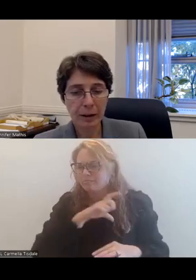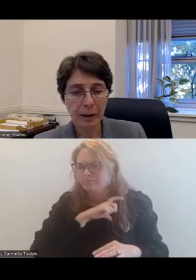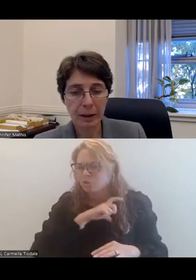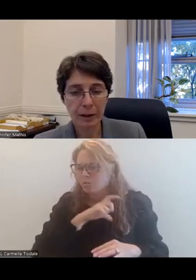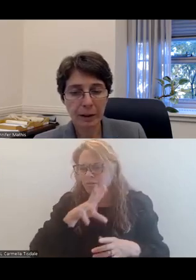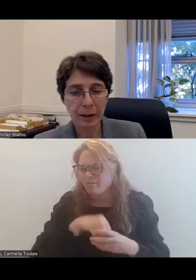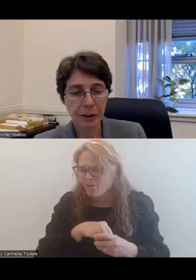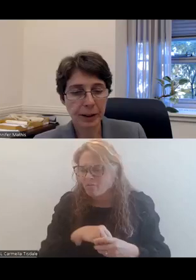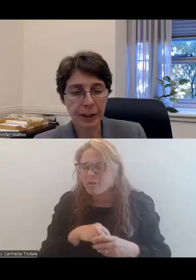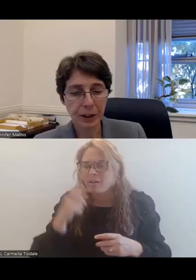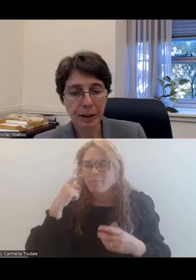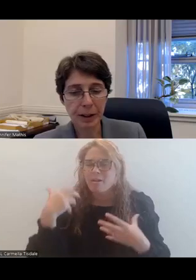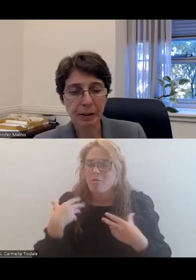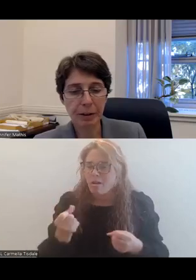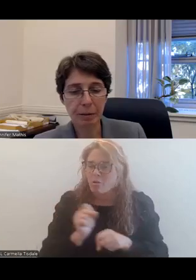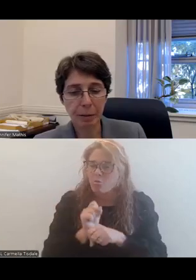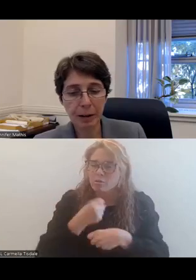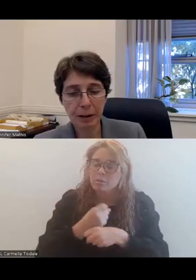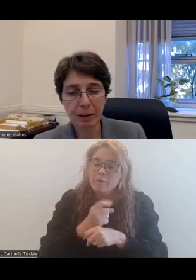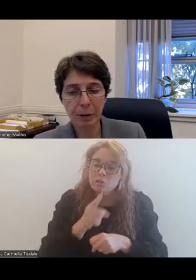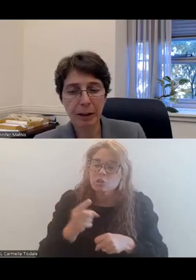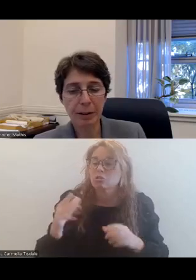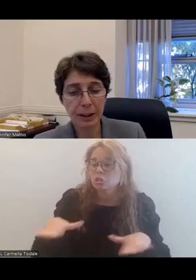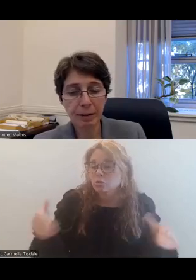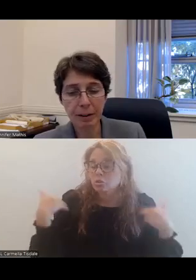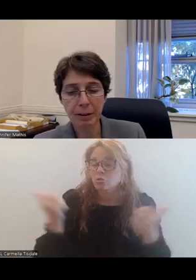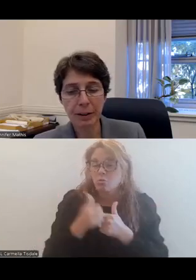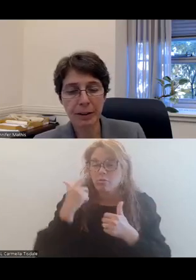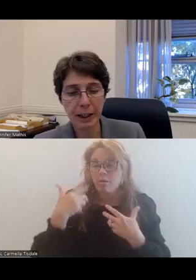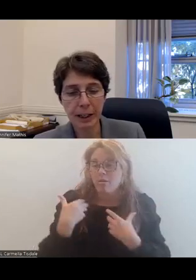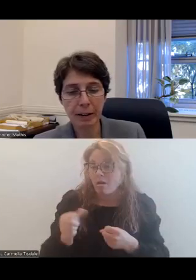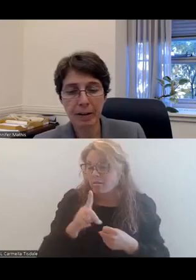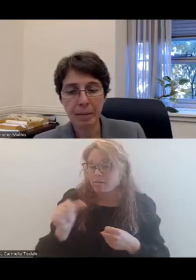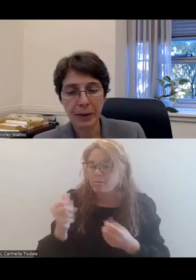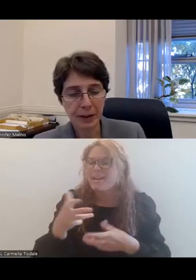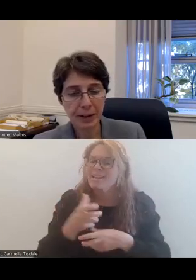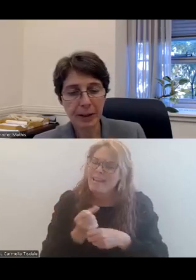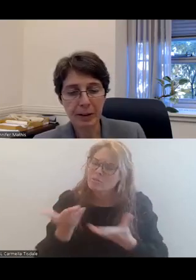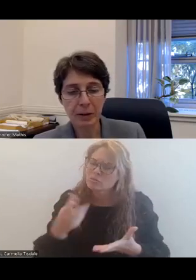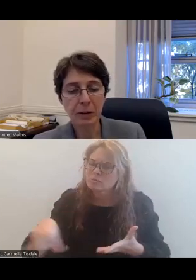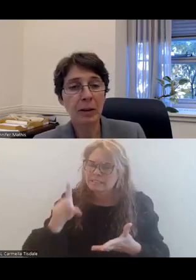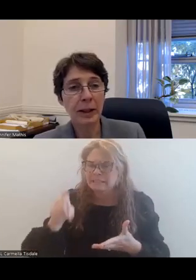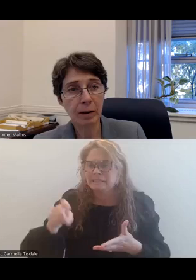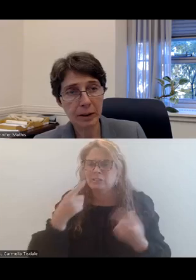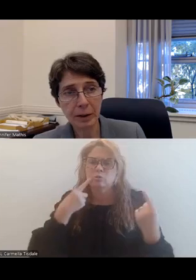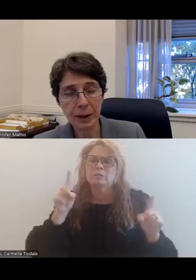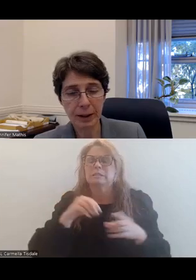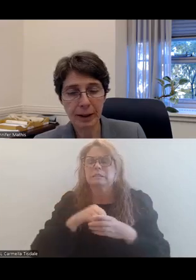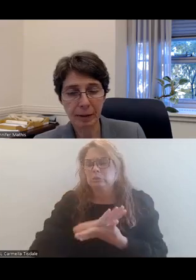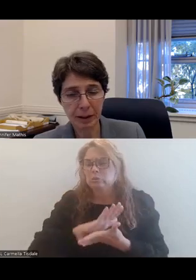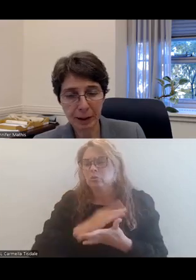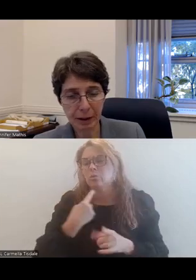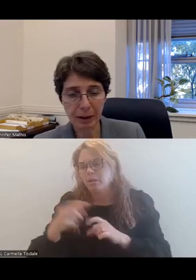health work also includes ensuring that children and youth with mental health disabilities receive the services they need to succeed in school and